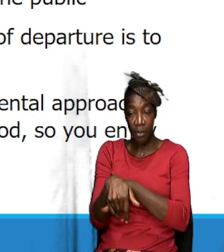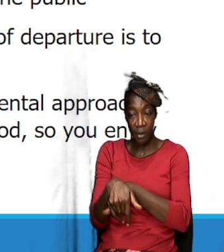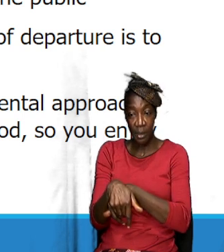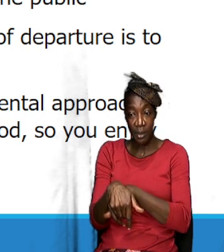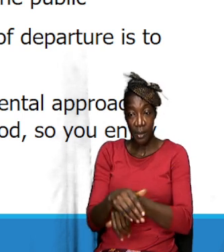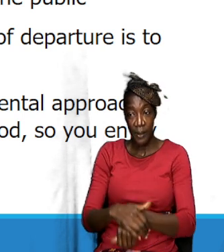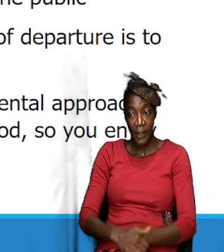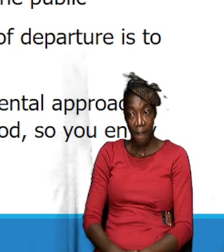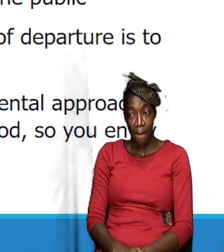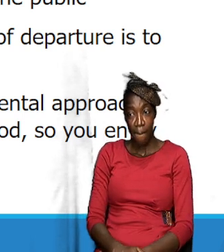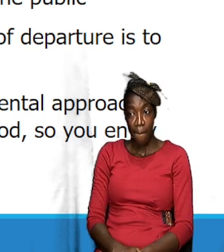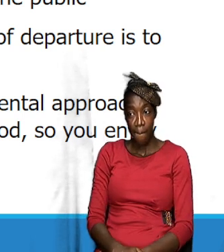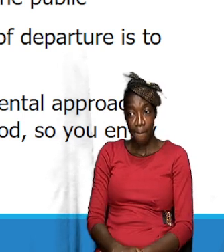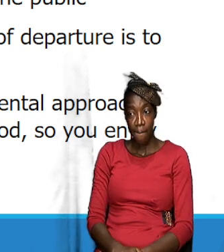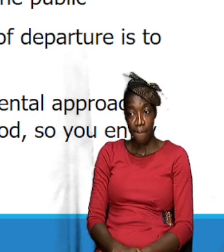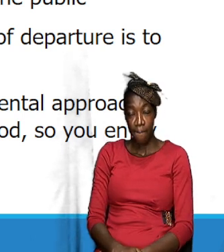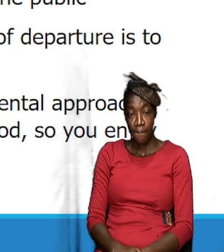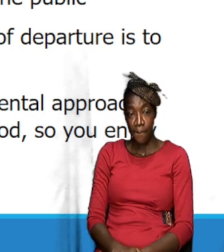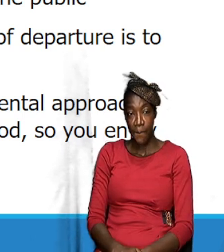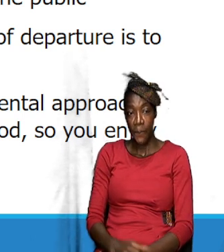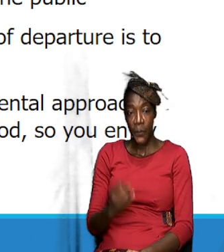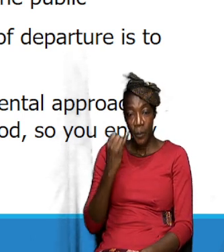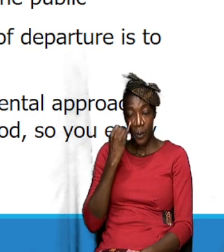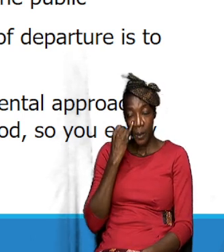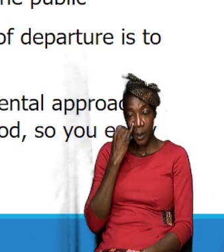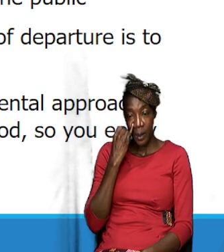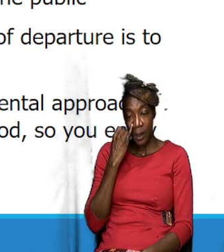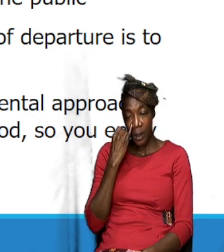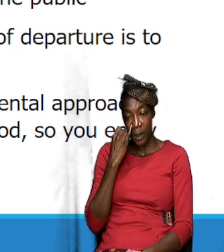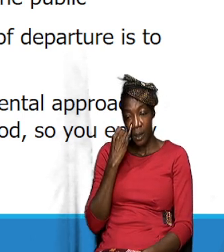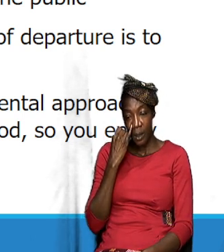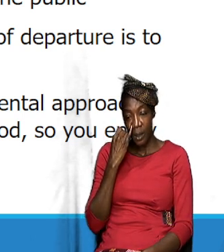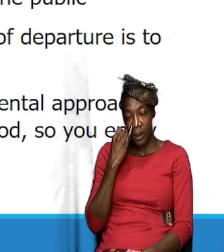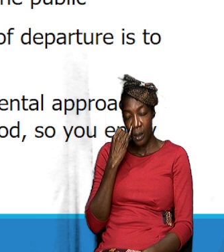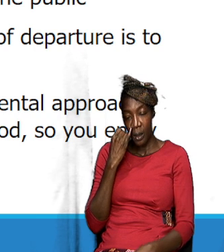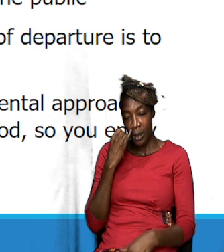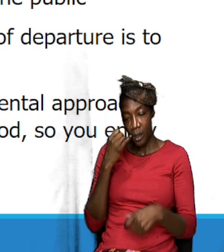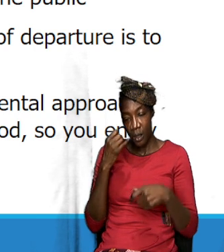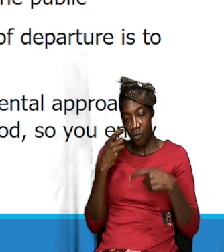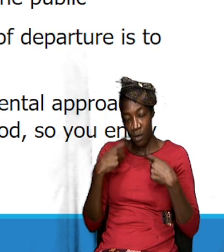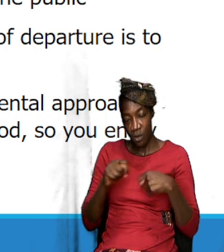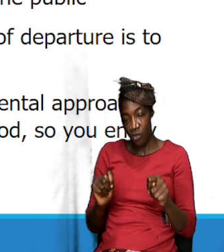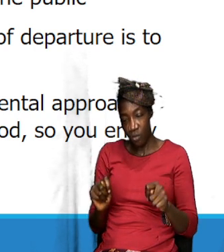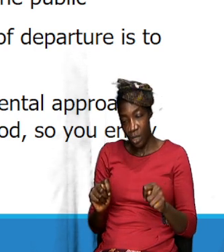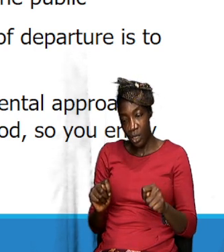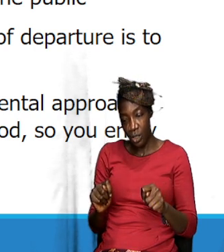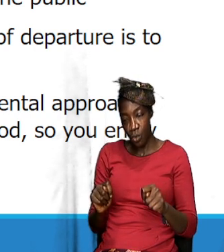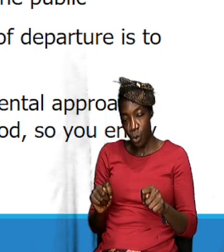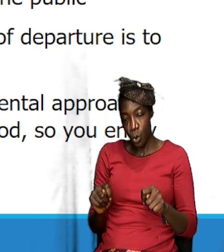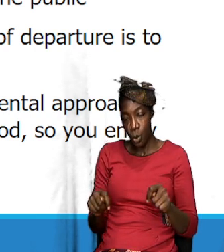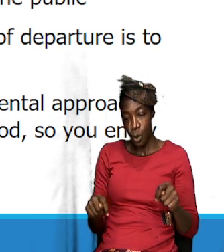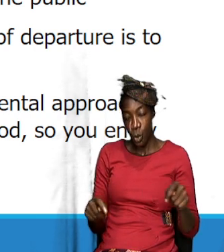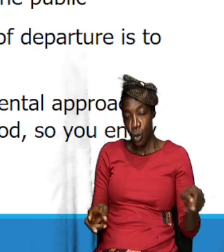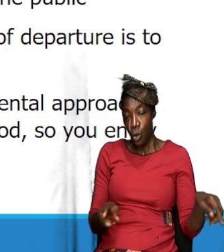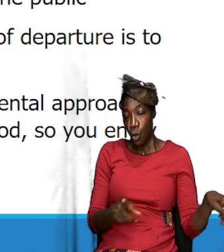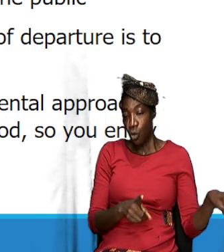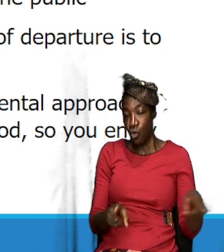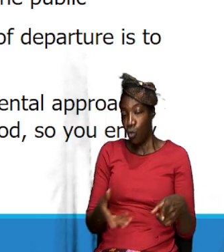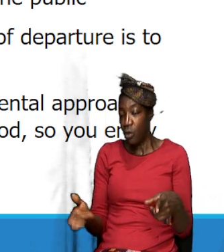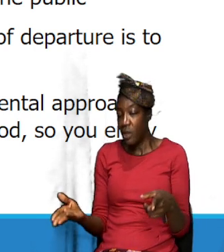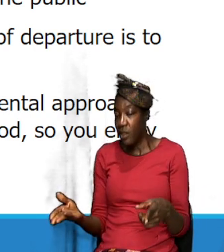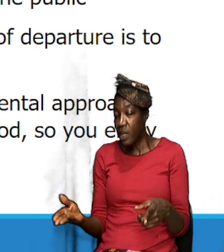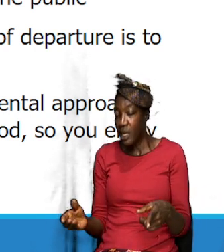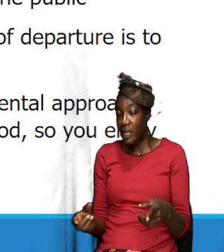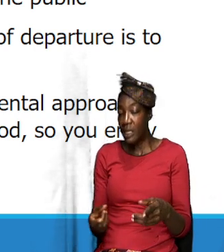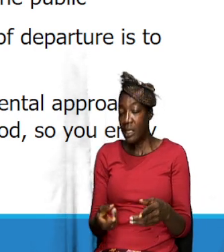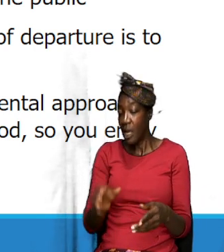I mean. You know, if we try to reproduce the things that he did without having the conviction